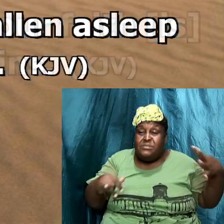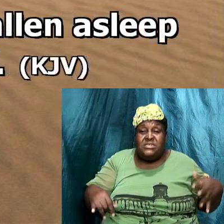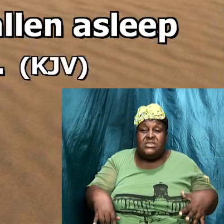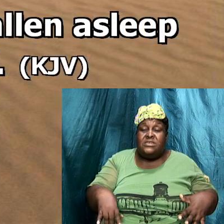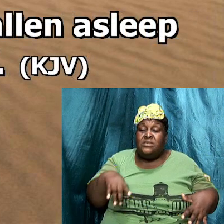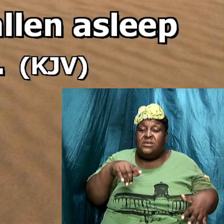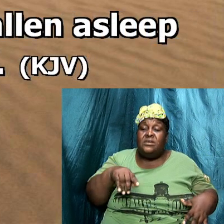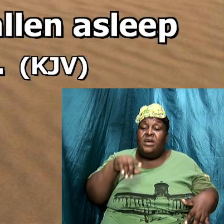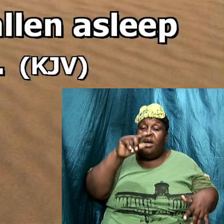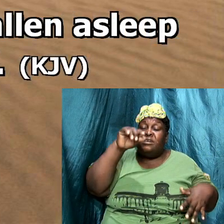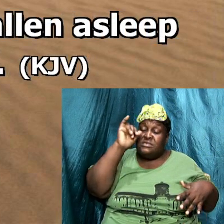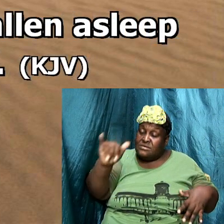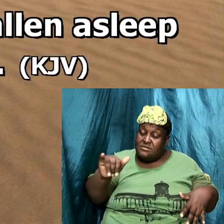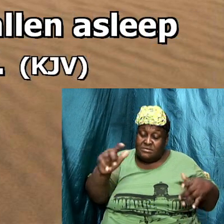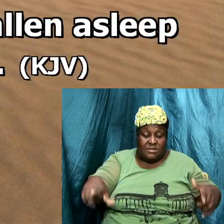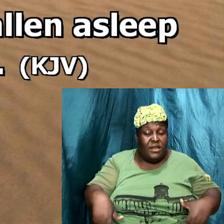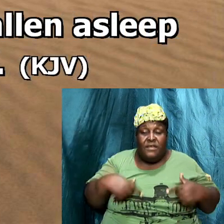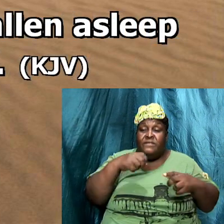not saved